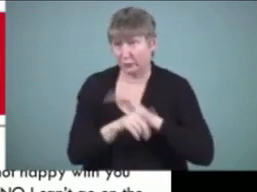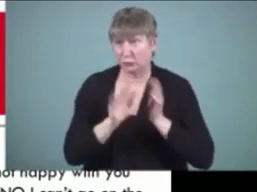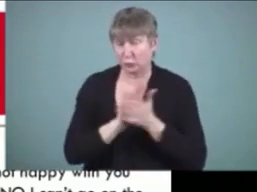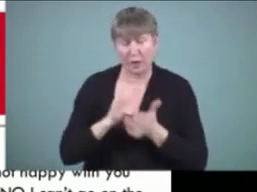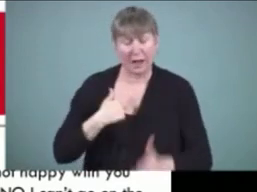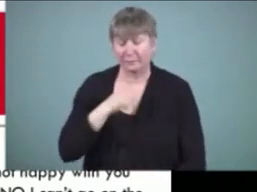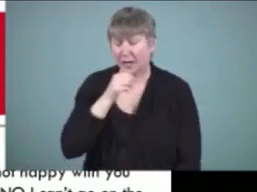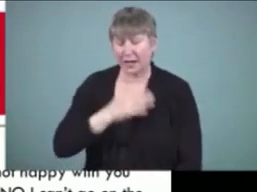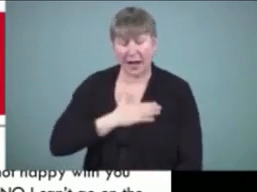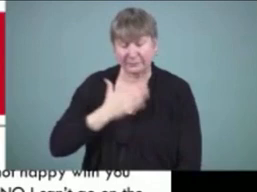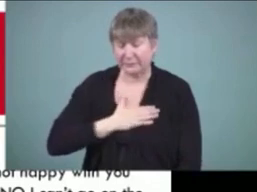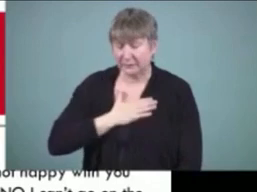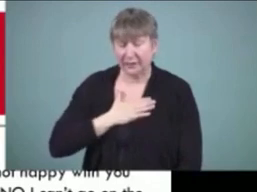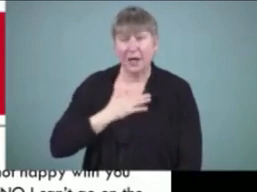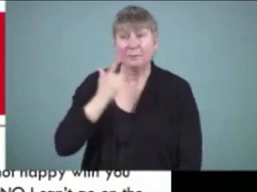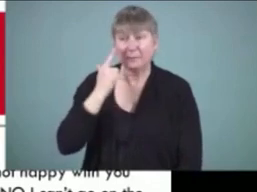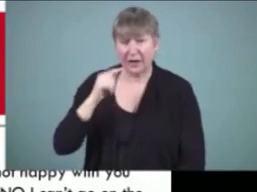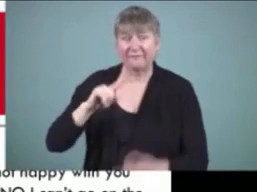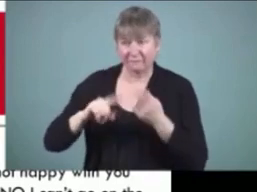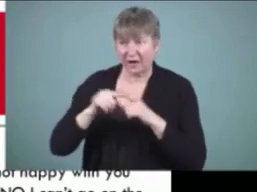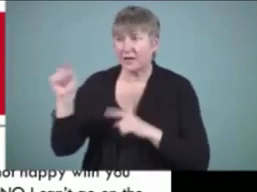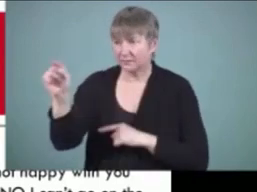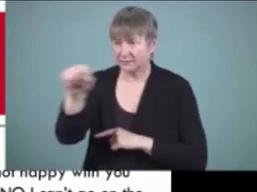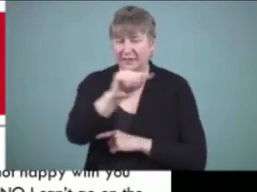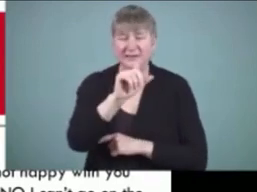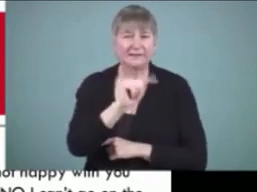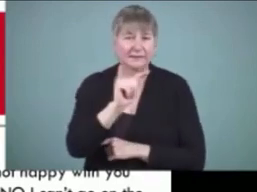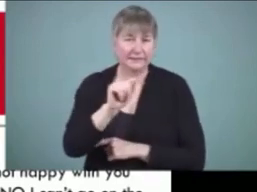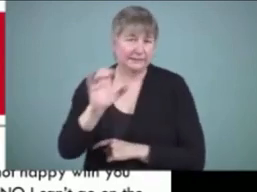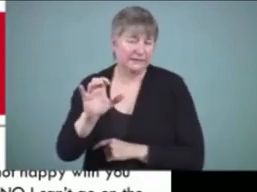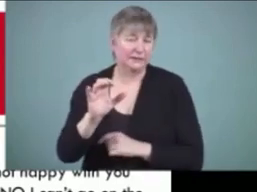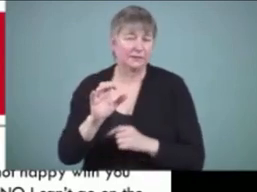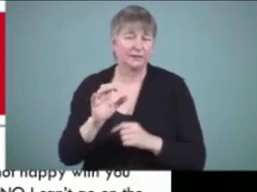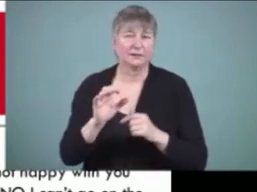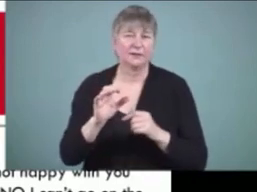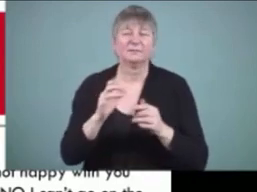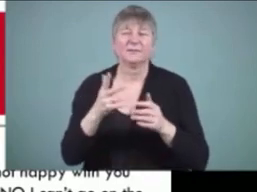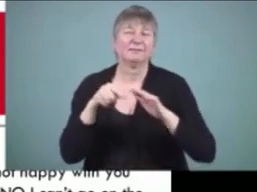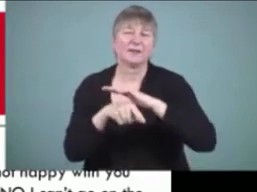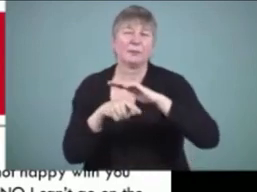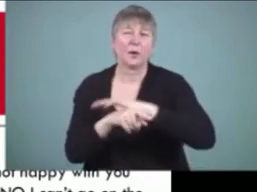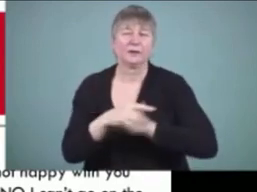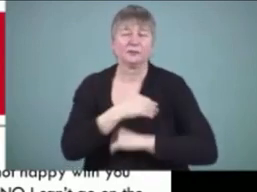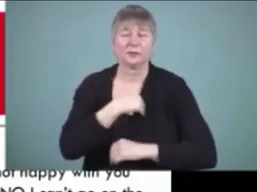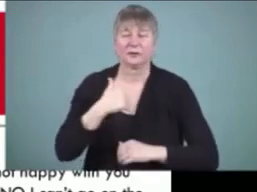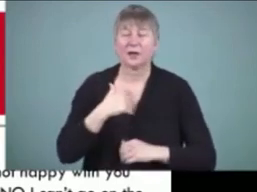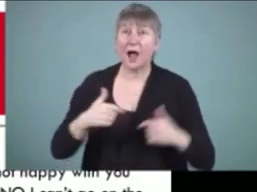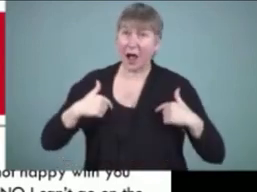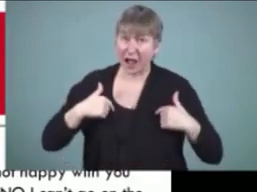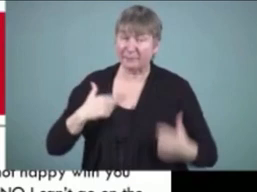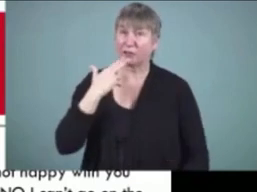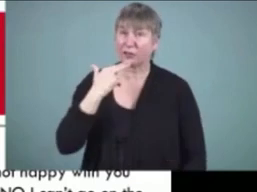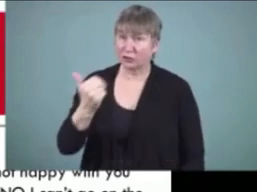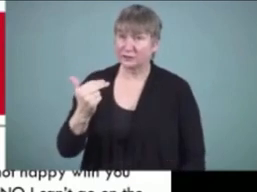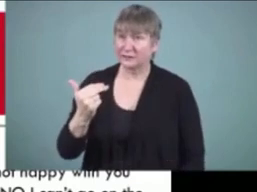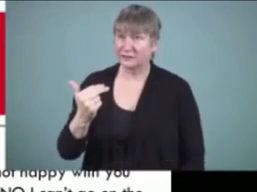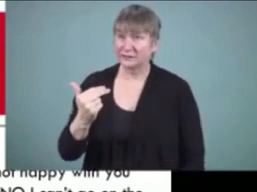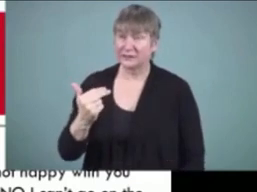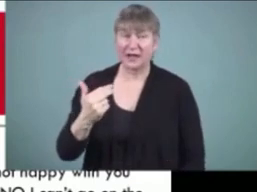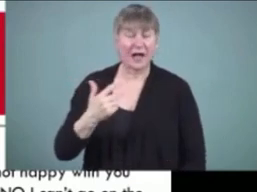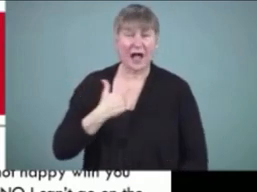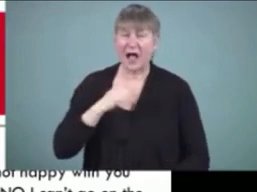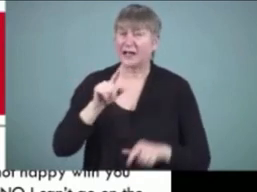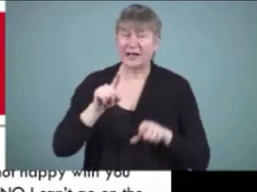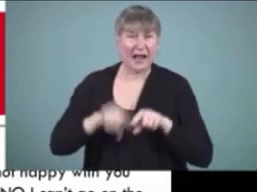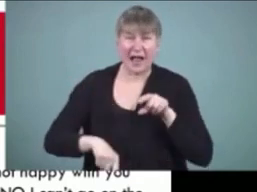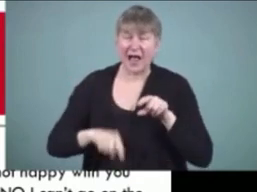happy because my friends go on the TTC, that's the subway, to school. I am 13 years old. I can't ride in the school bus